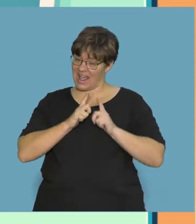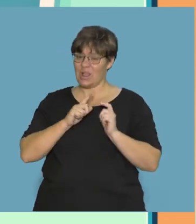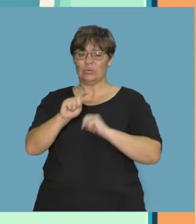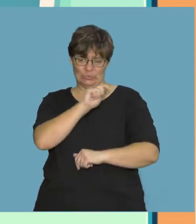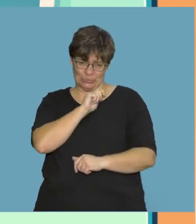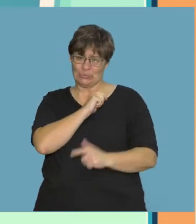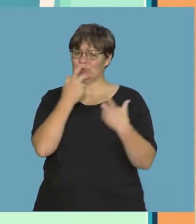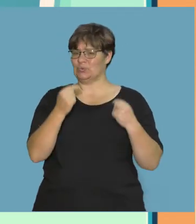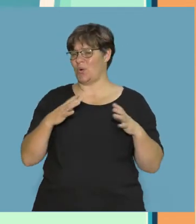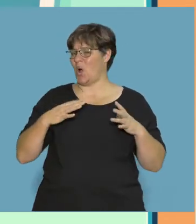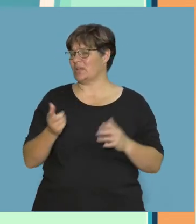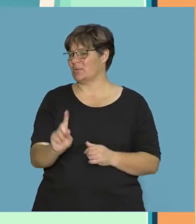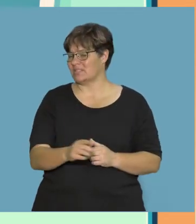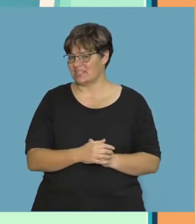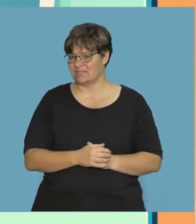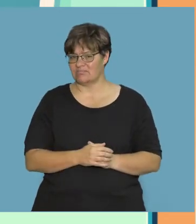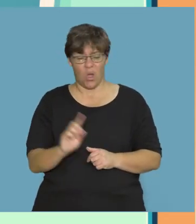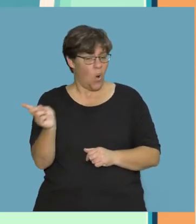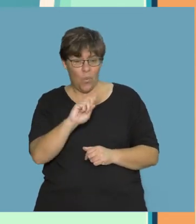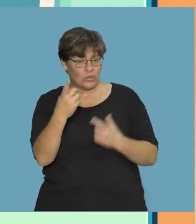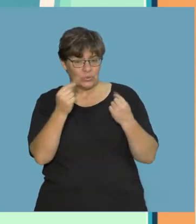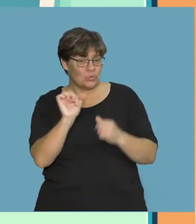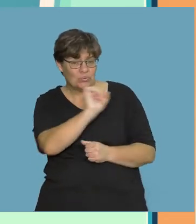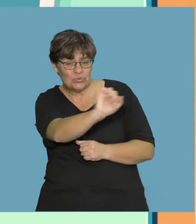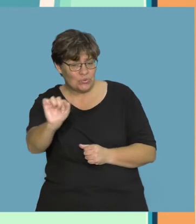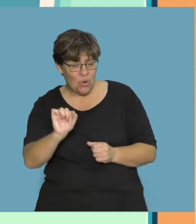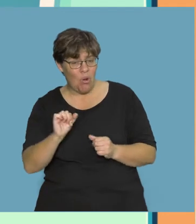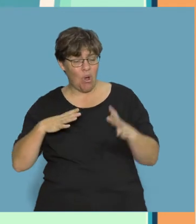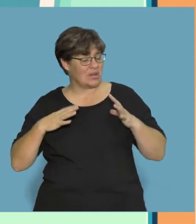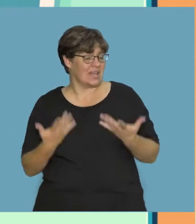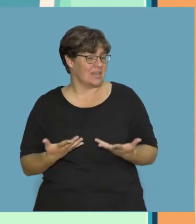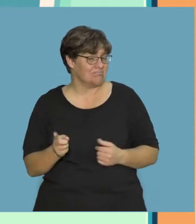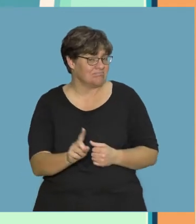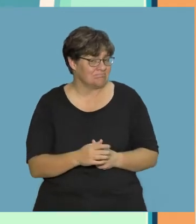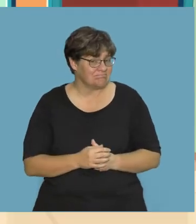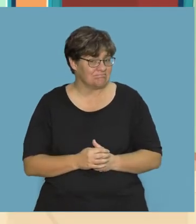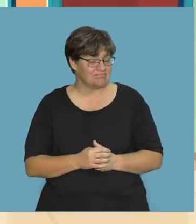tell me what you really did, grade threes What did you do in your holidays?